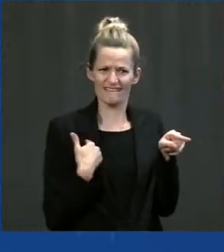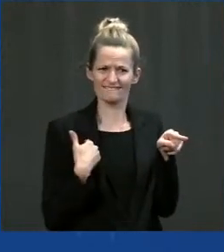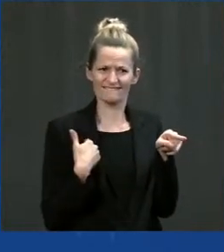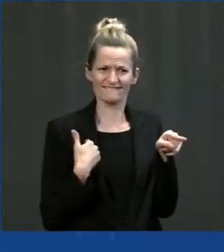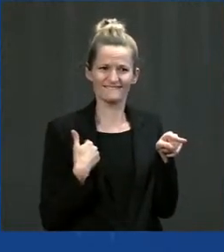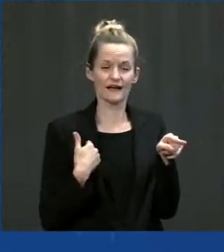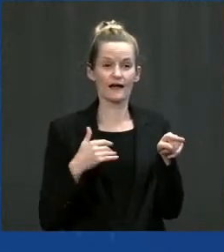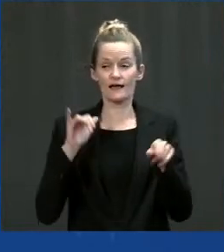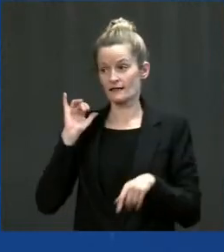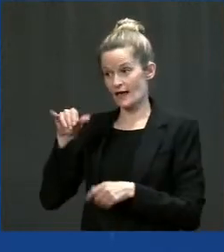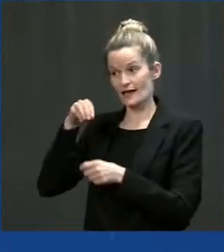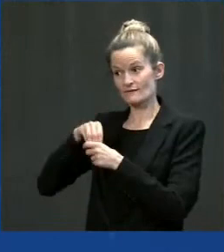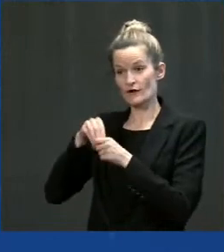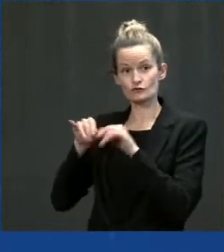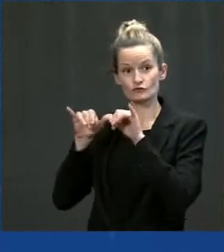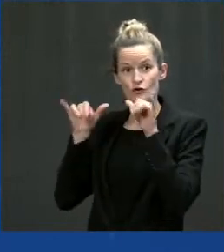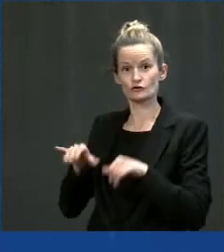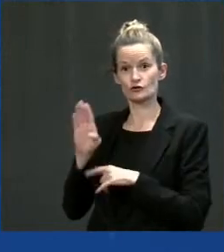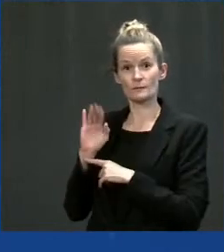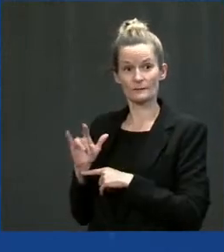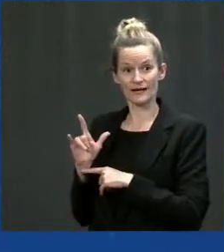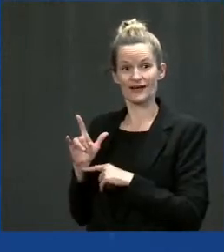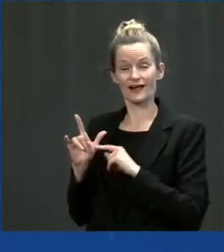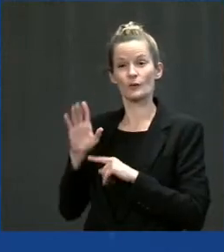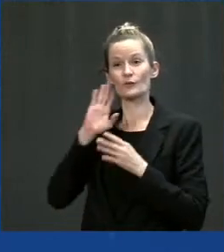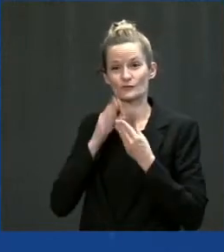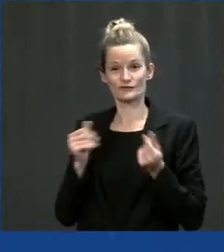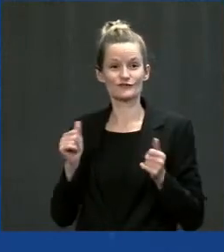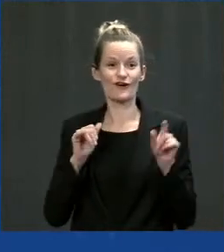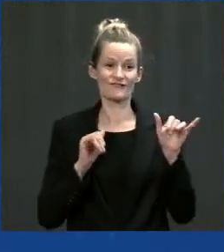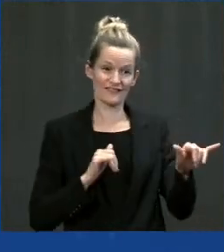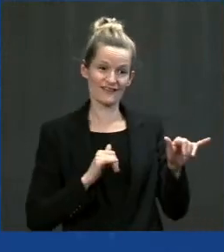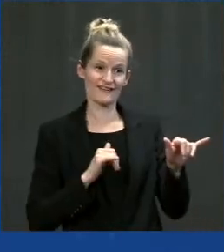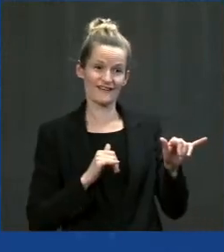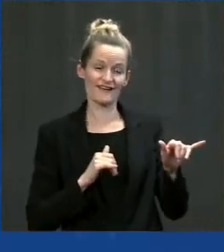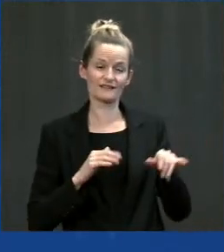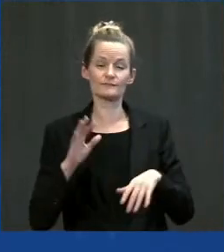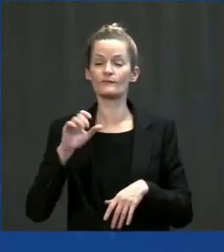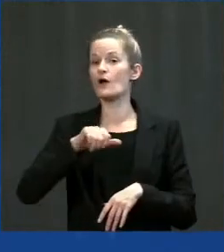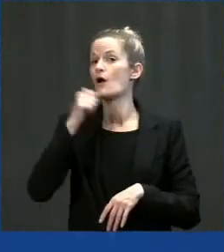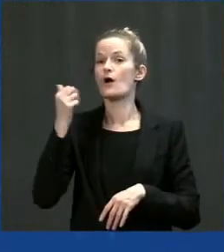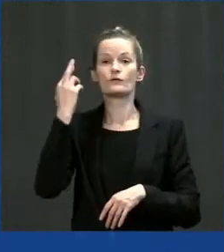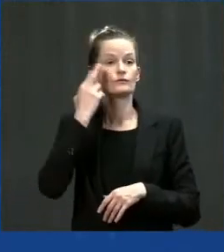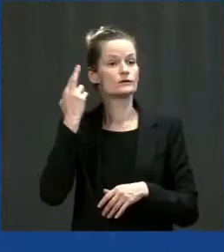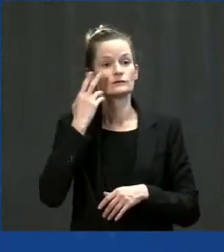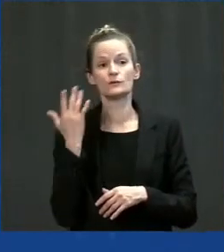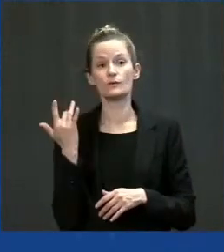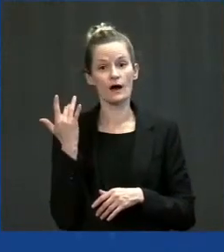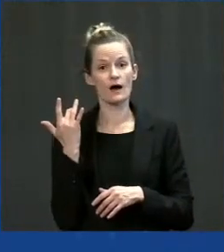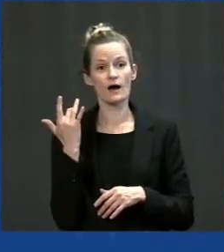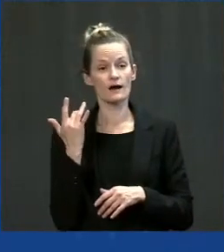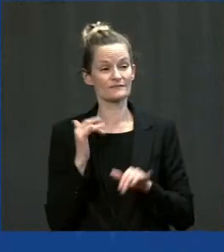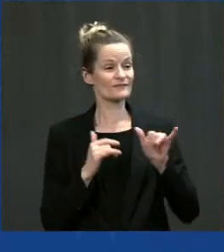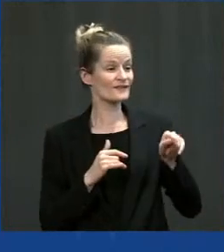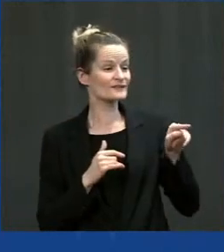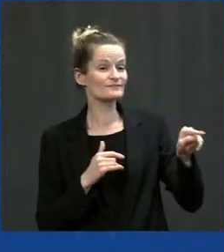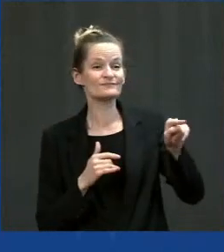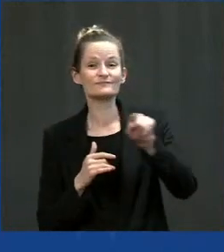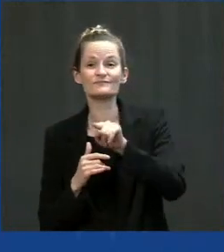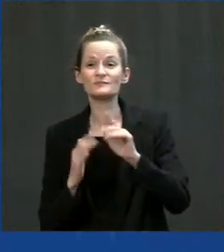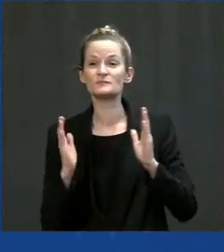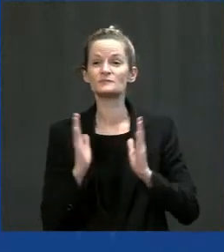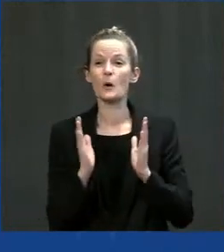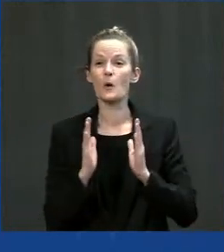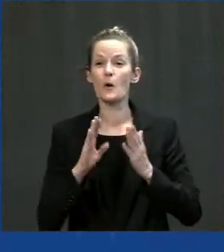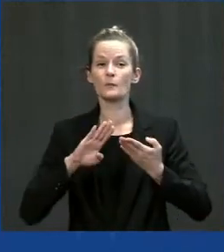mentioned. But there's another reason, which is that if a lot of these small communities in these rural areas wither on the vine because they